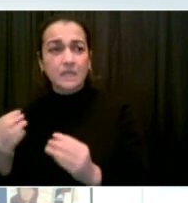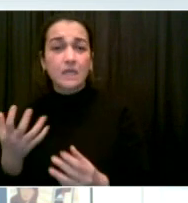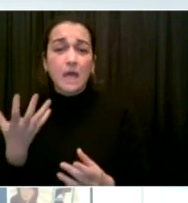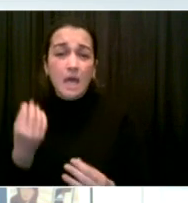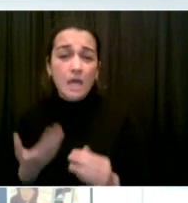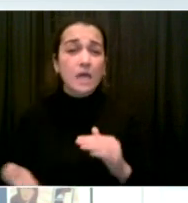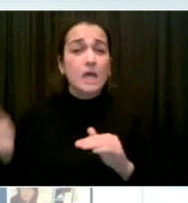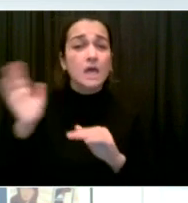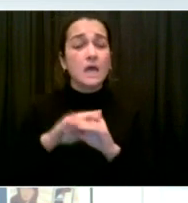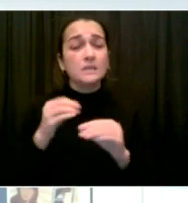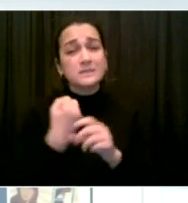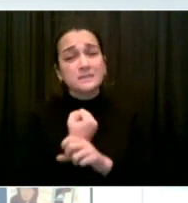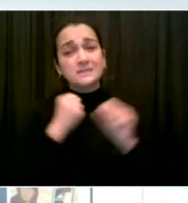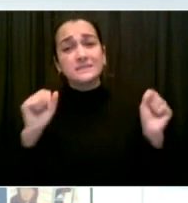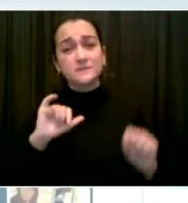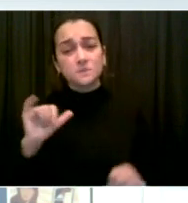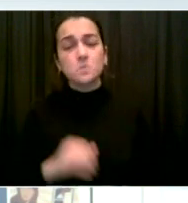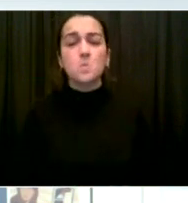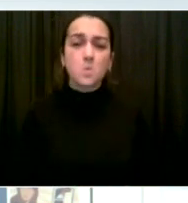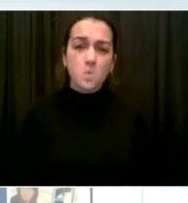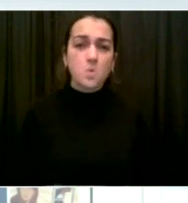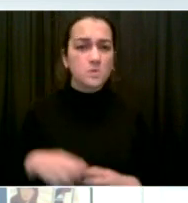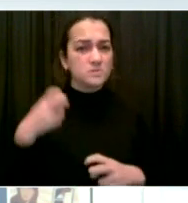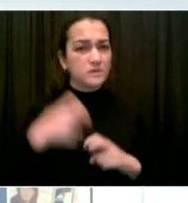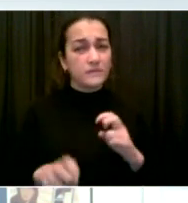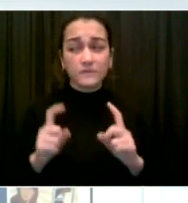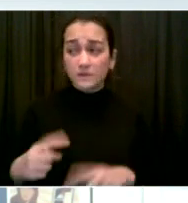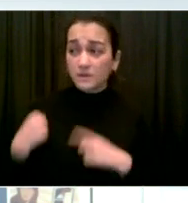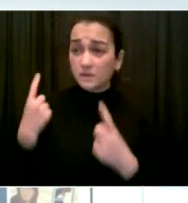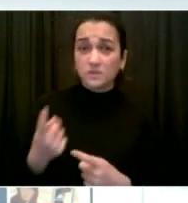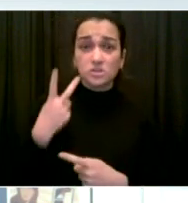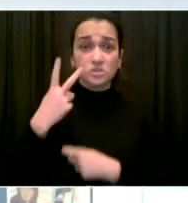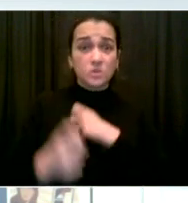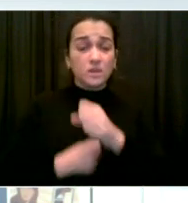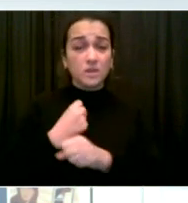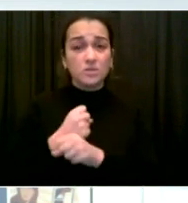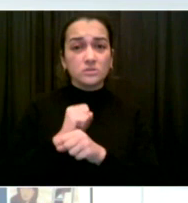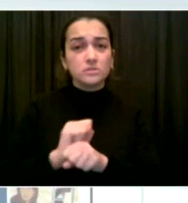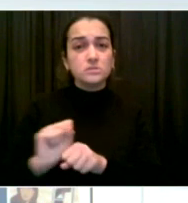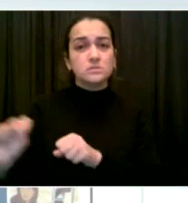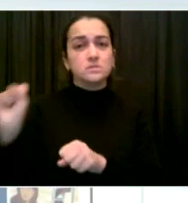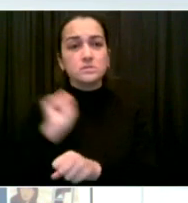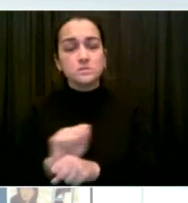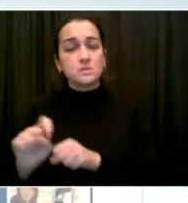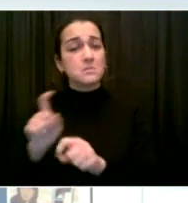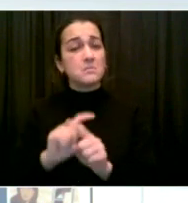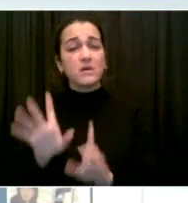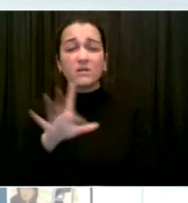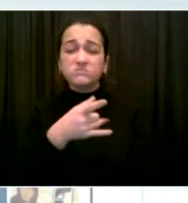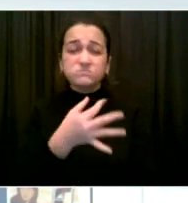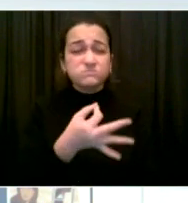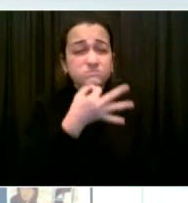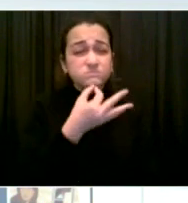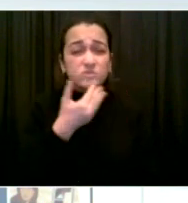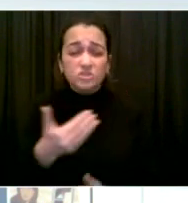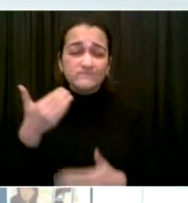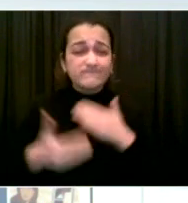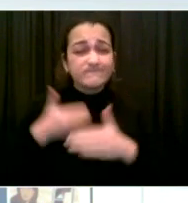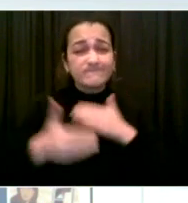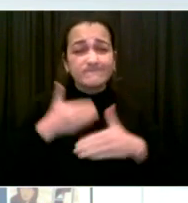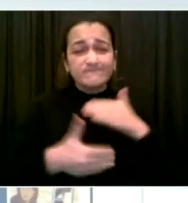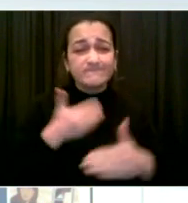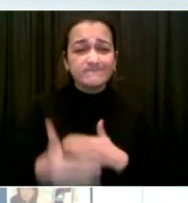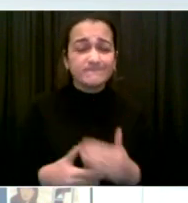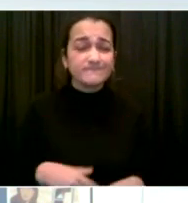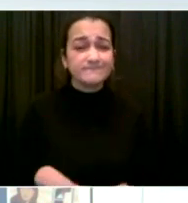and handled them with such aplomb. And that extends to the staff that are supporting them in the situation room. We have doubled